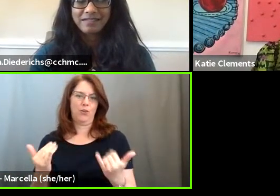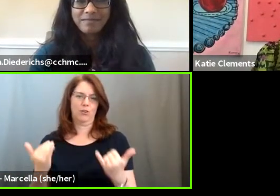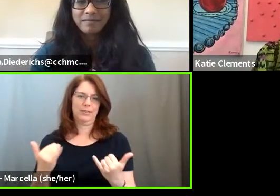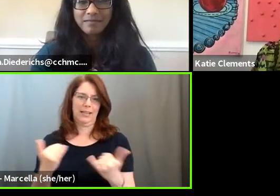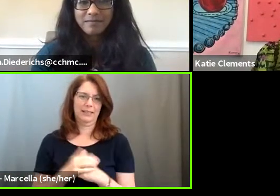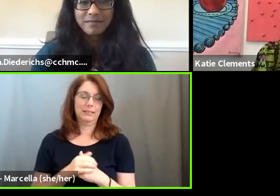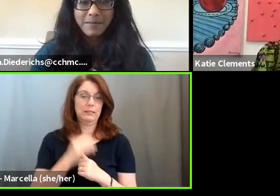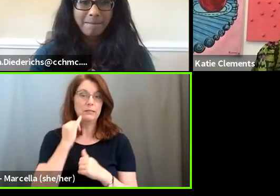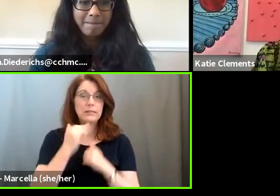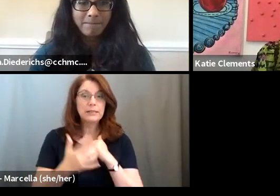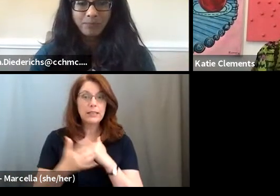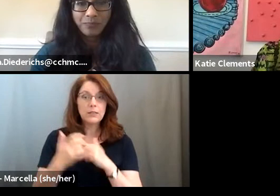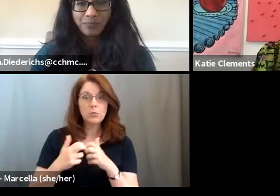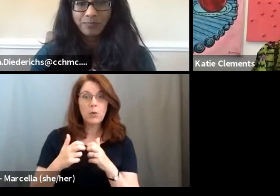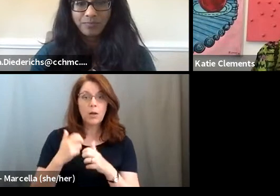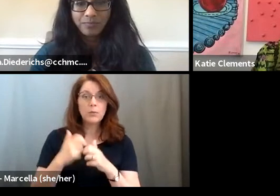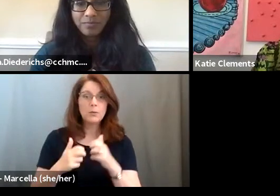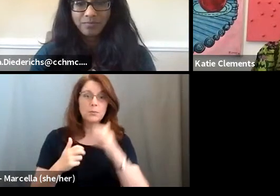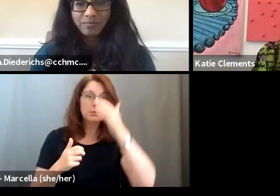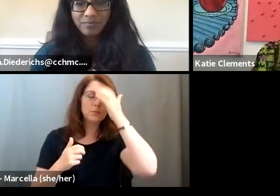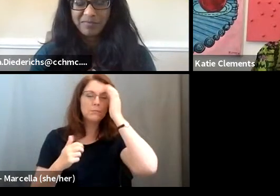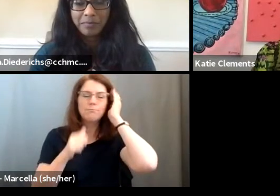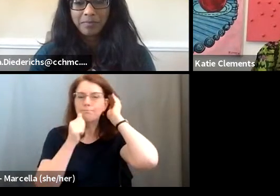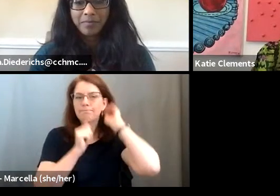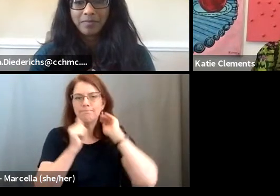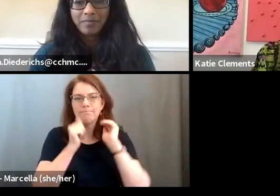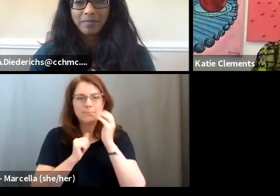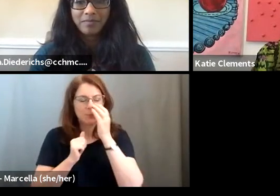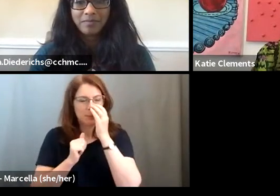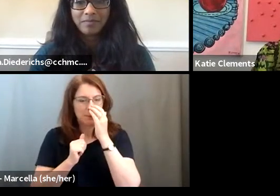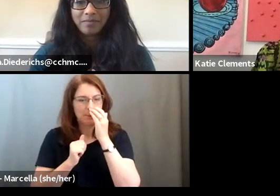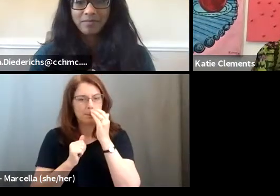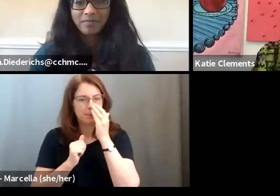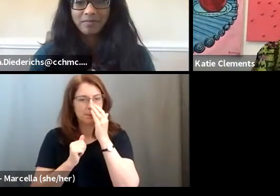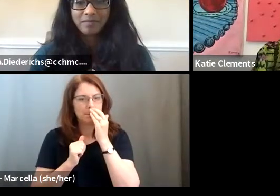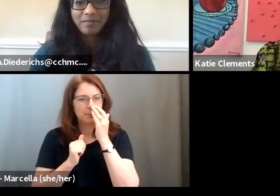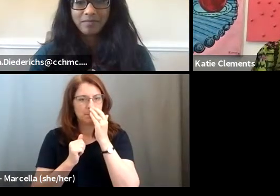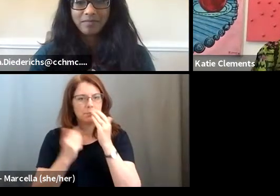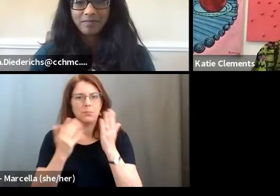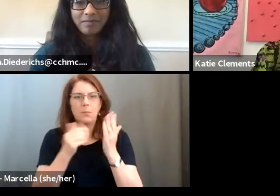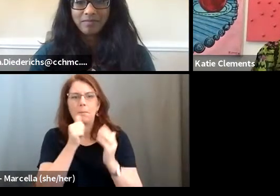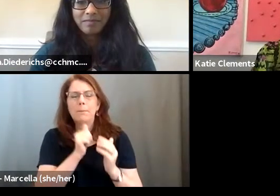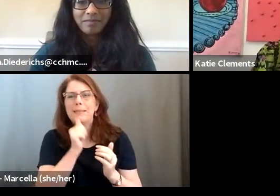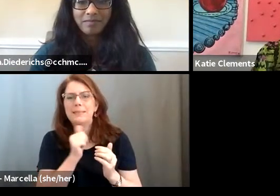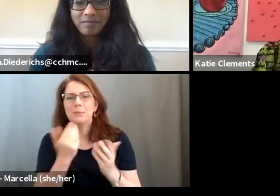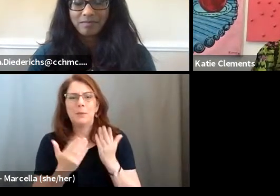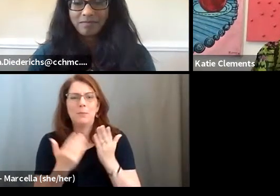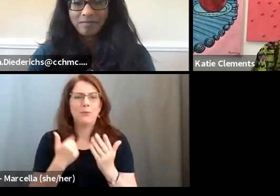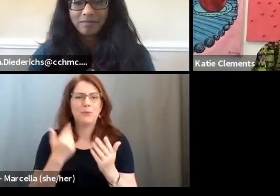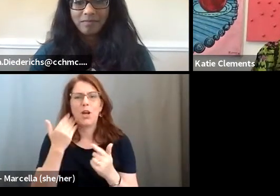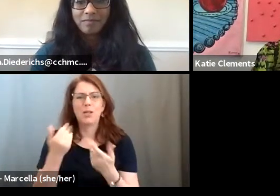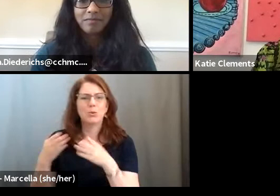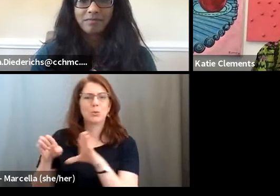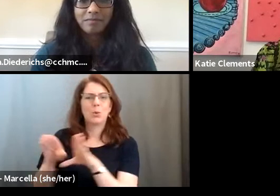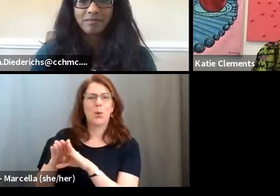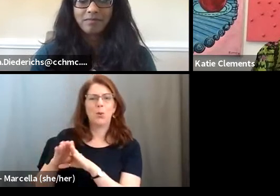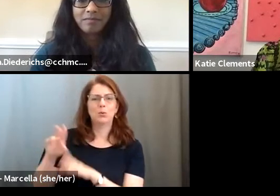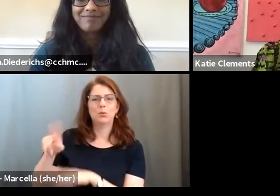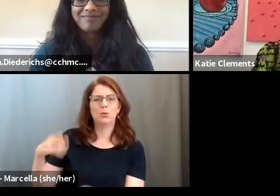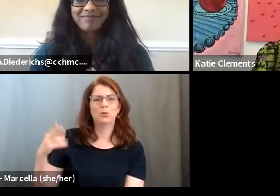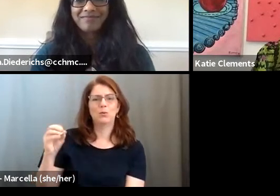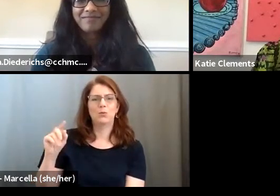have any technical difficulties, hang on with us. We probably just forgot to close out Photoshop while on Zoom.